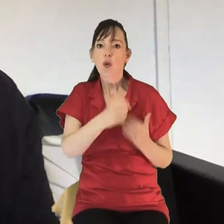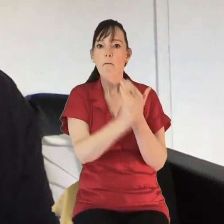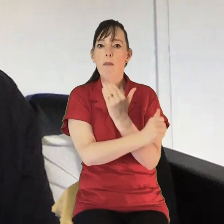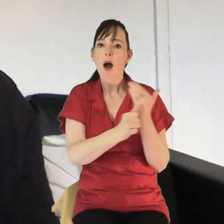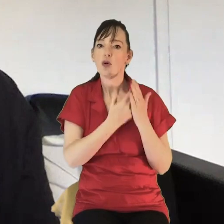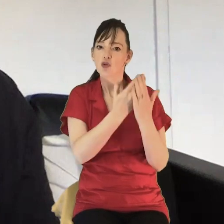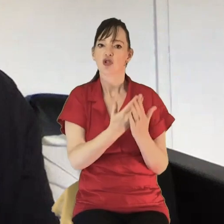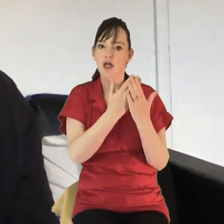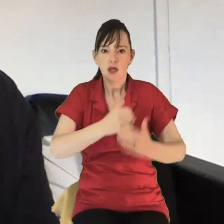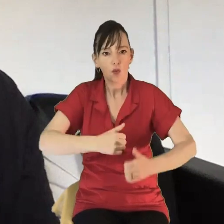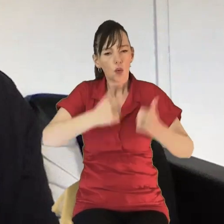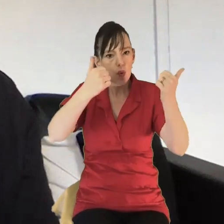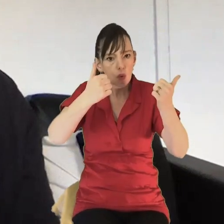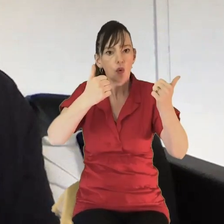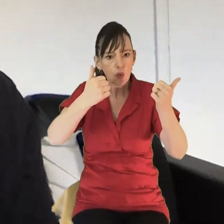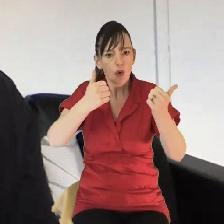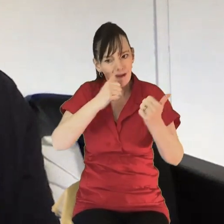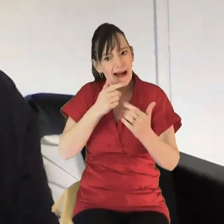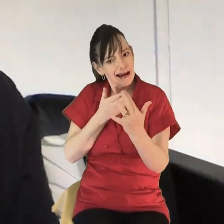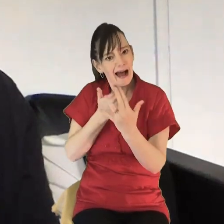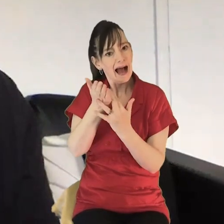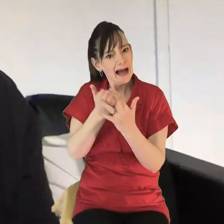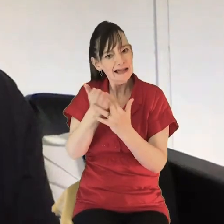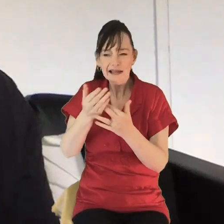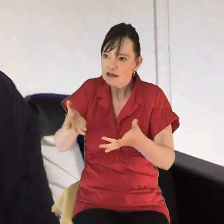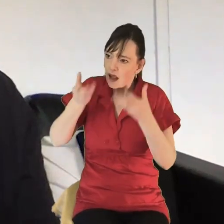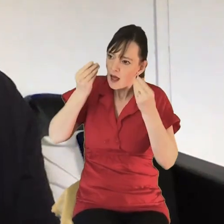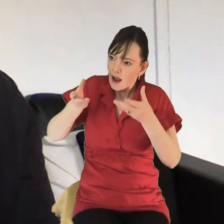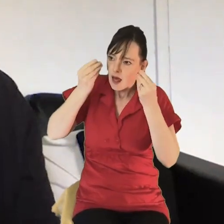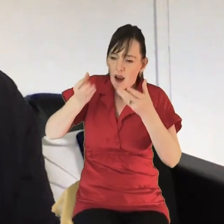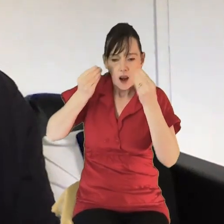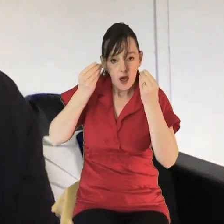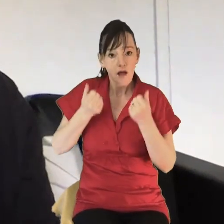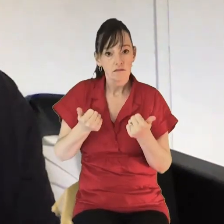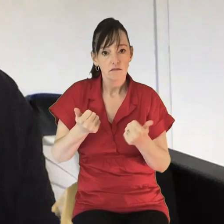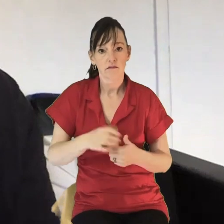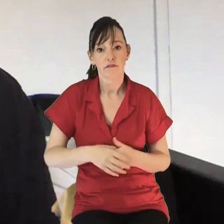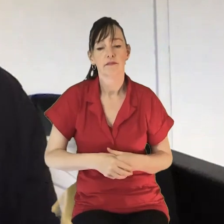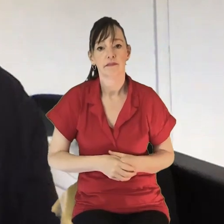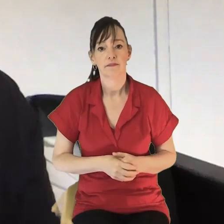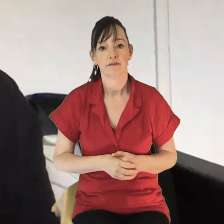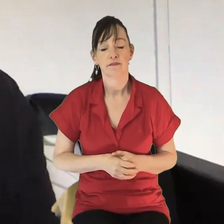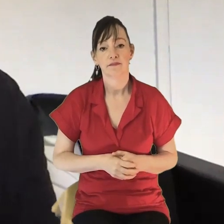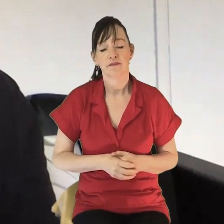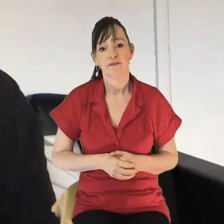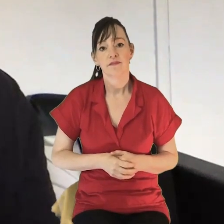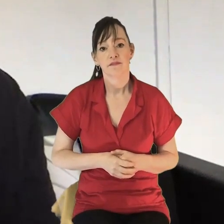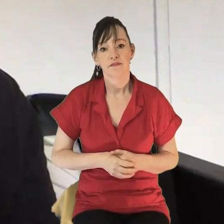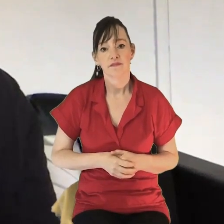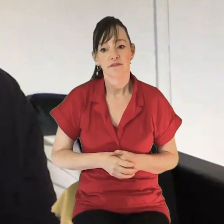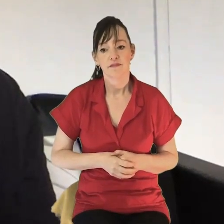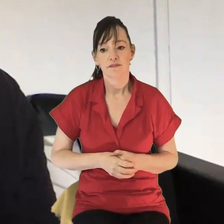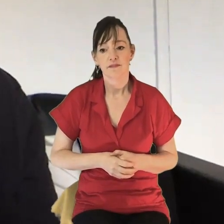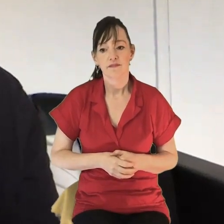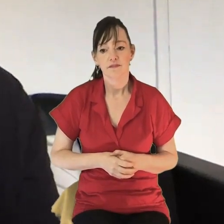and found that a really accessible way for them to actually get involved in interacting